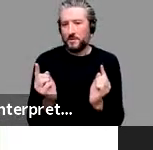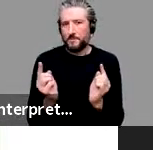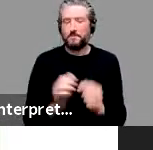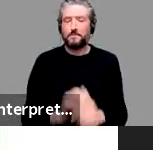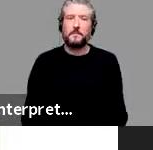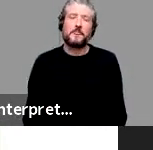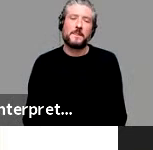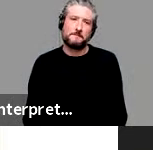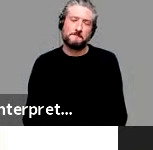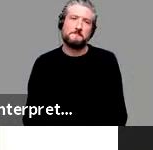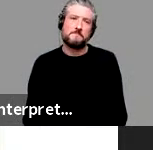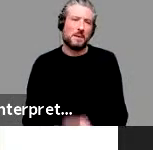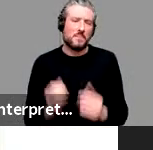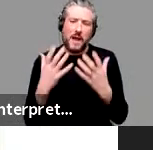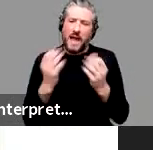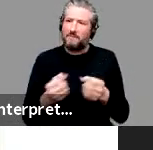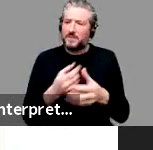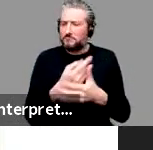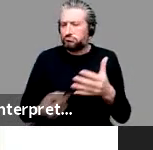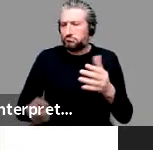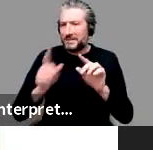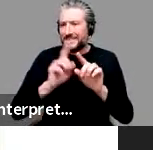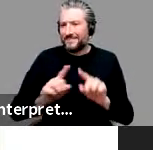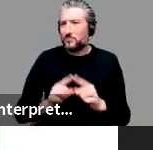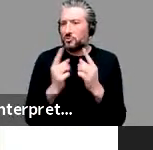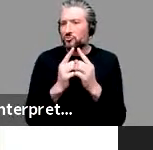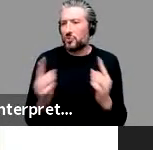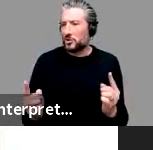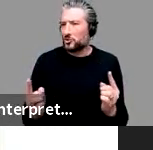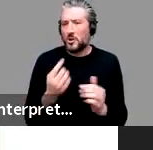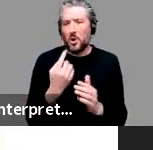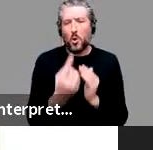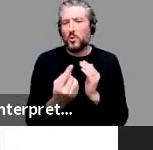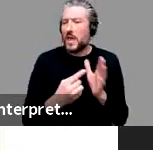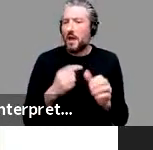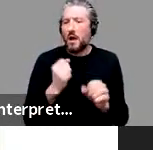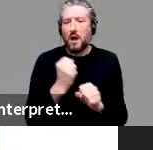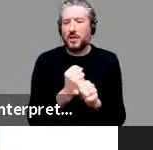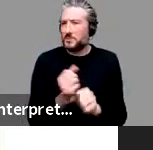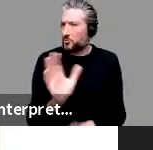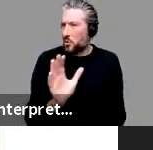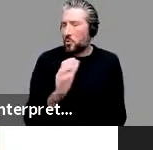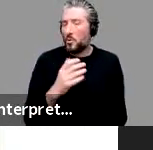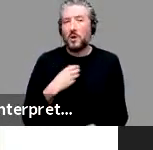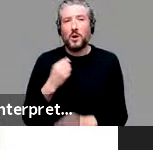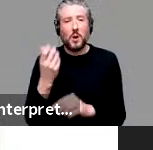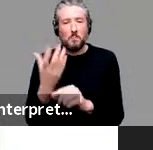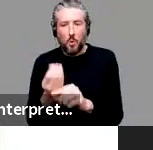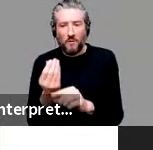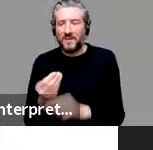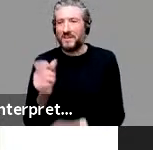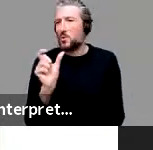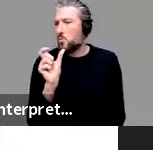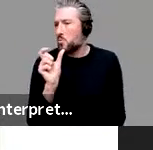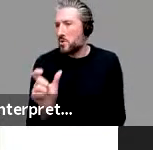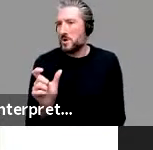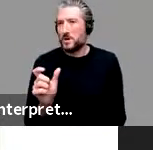structure. There are all kinds of things often including words and morphemes and scaling all the way up.